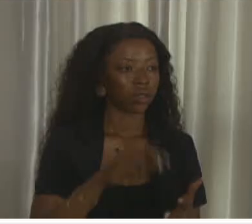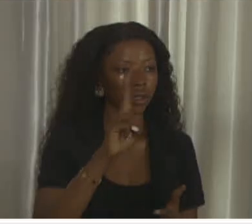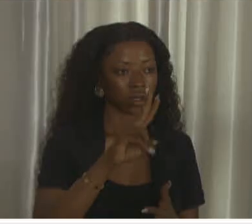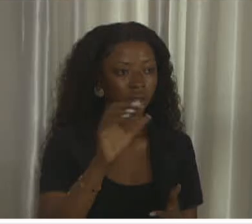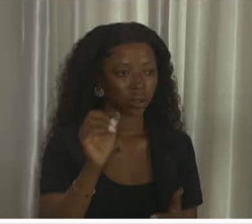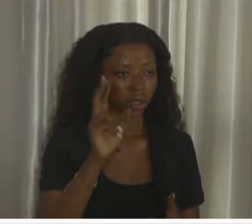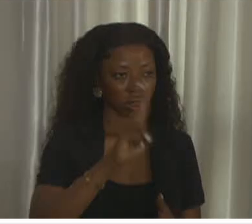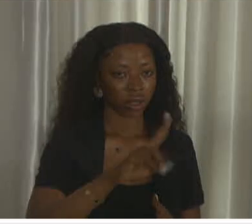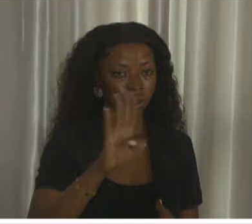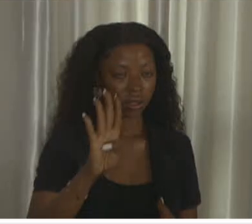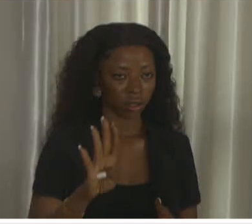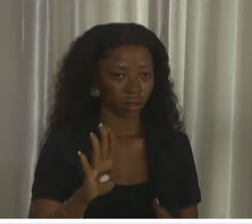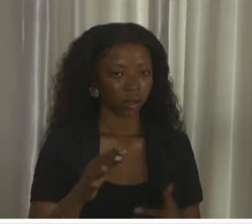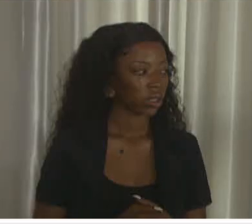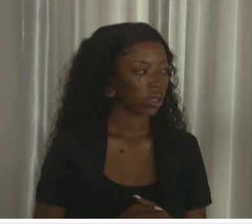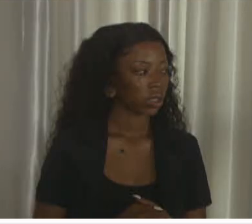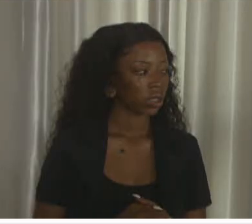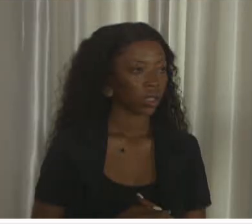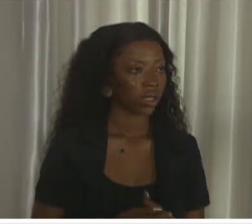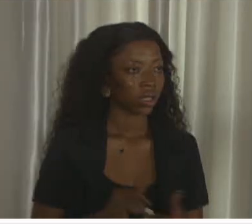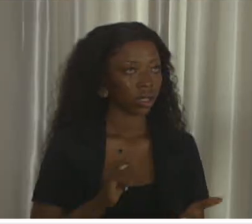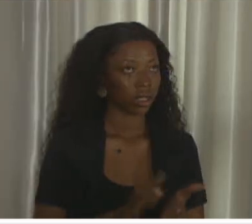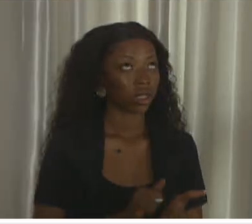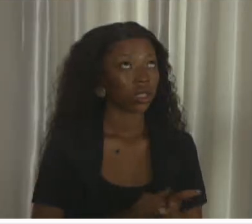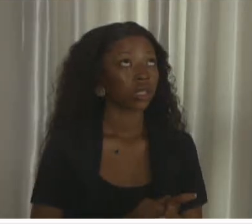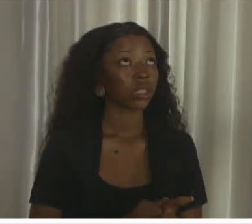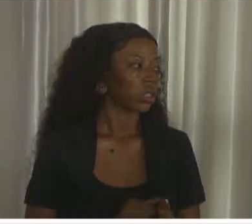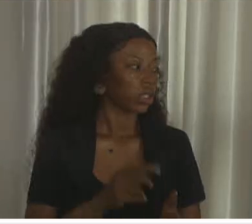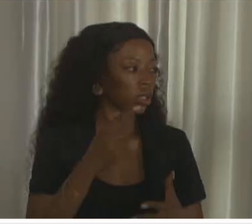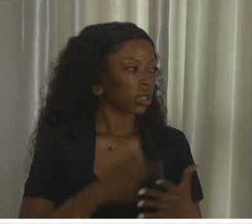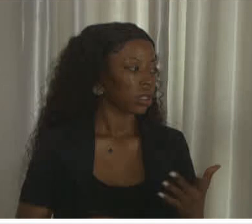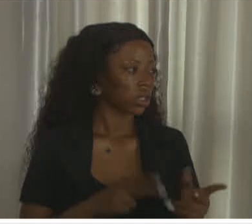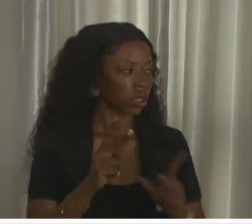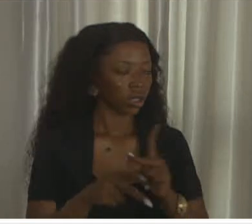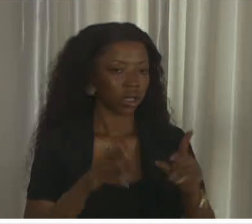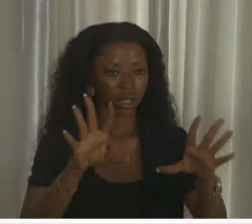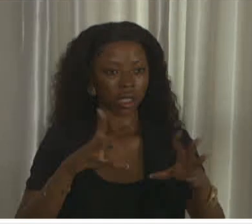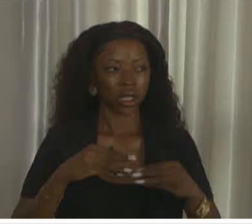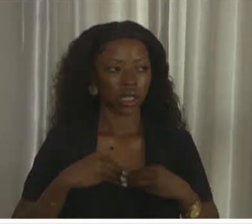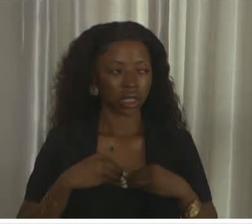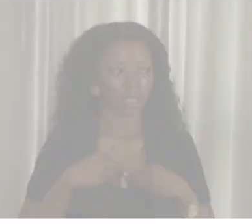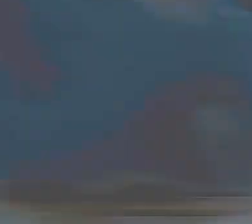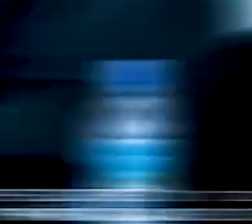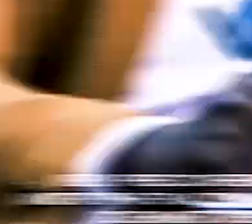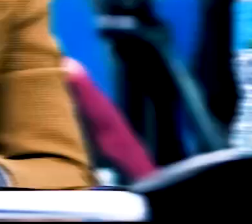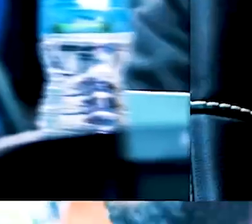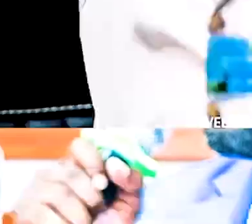The way we frame today in conversation is waiting for people to expect governments in this new year.